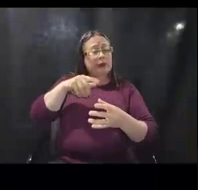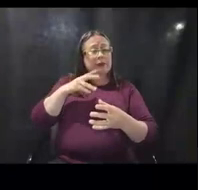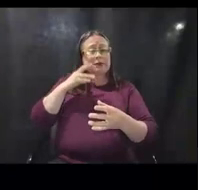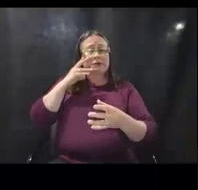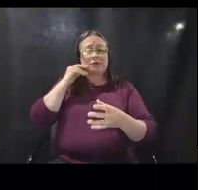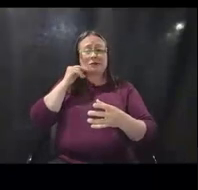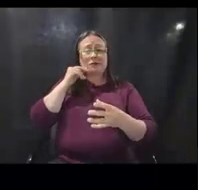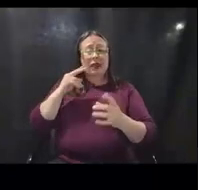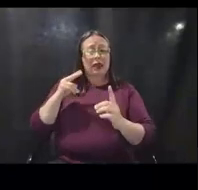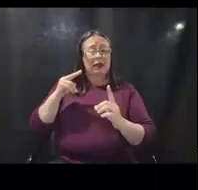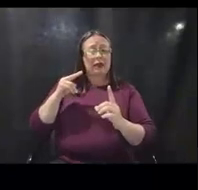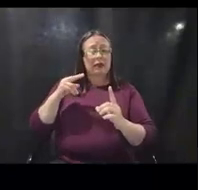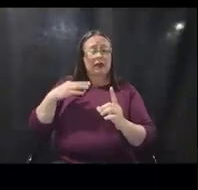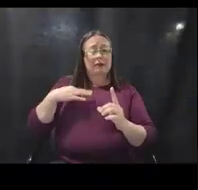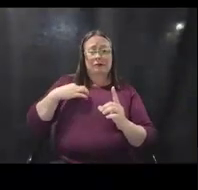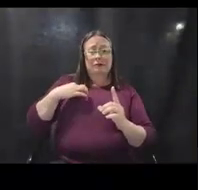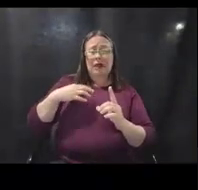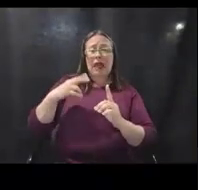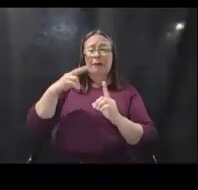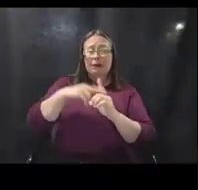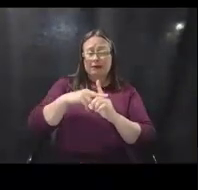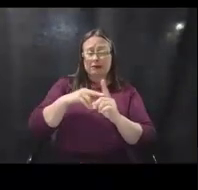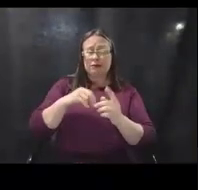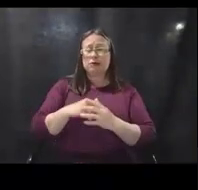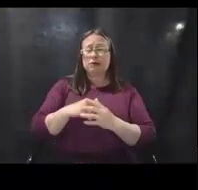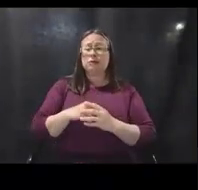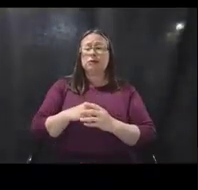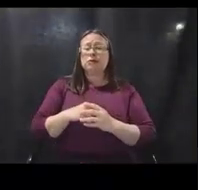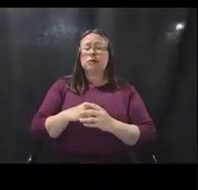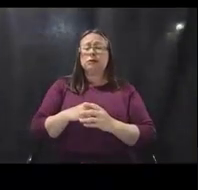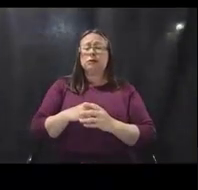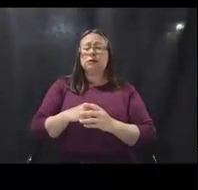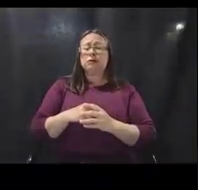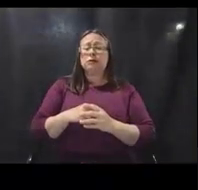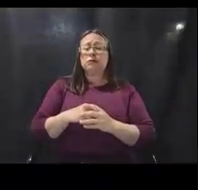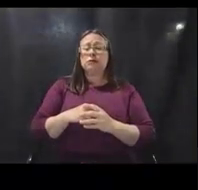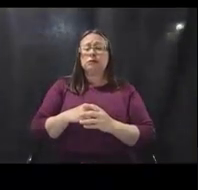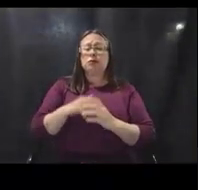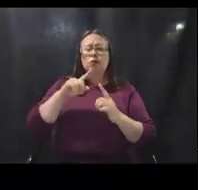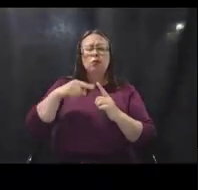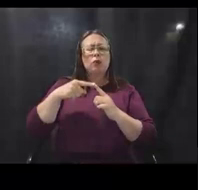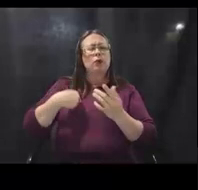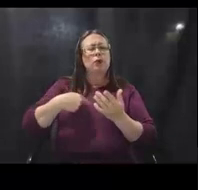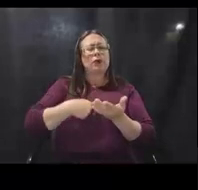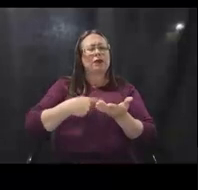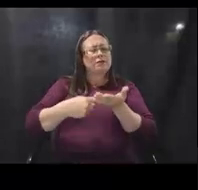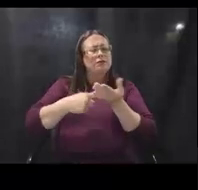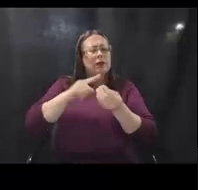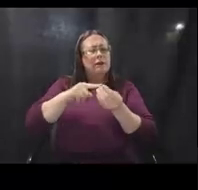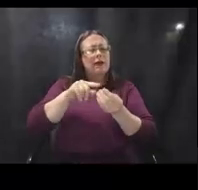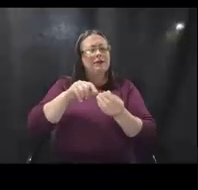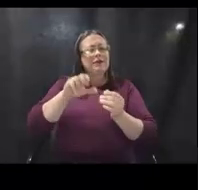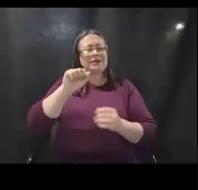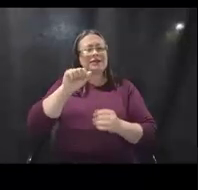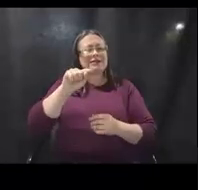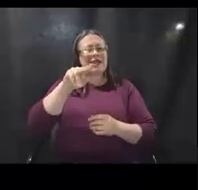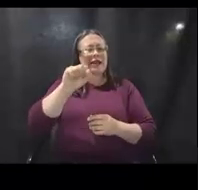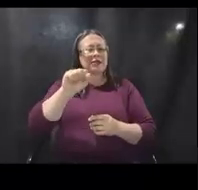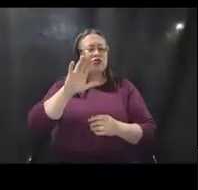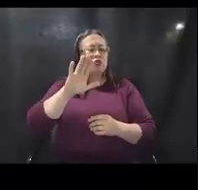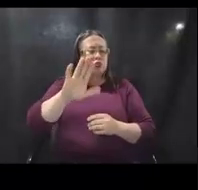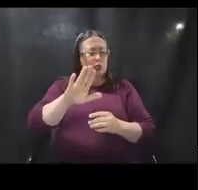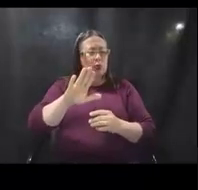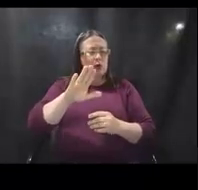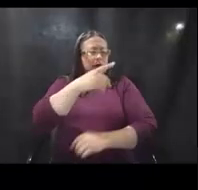applicants, when we talk about the status of your vaccination work, we're talking about